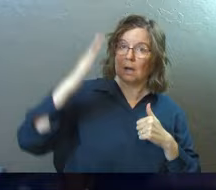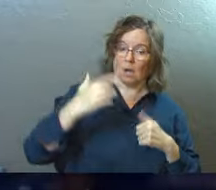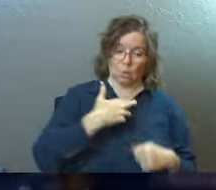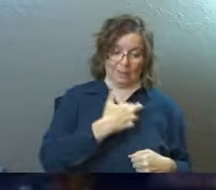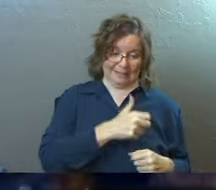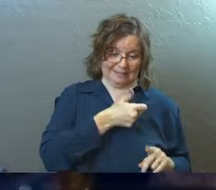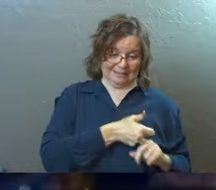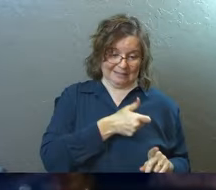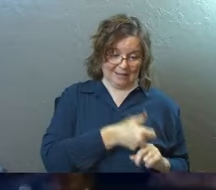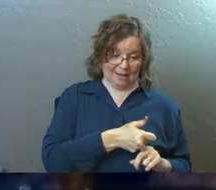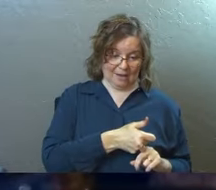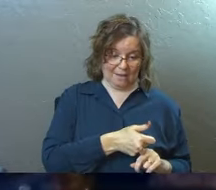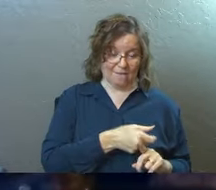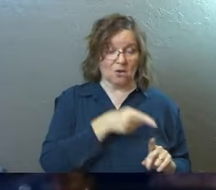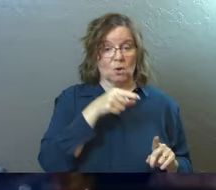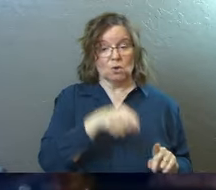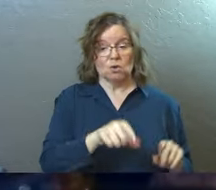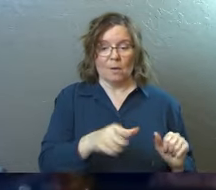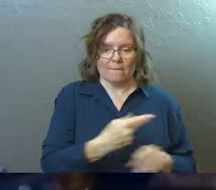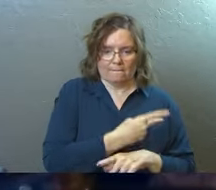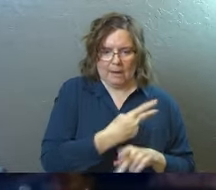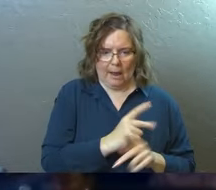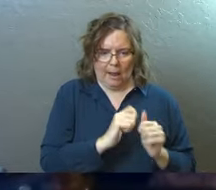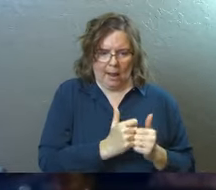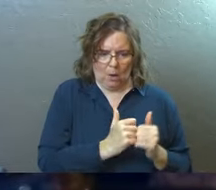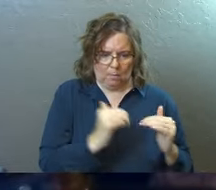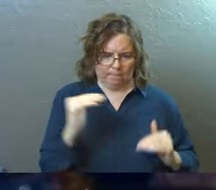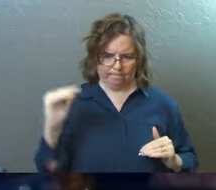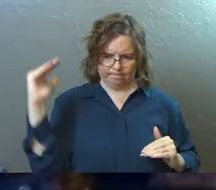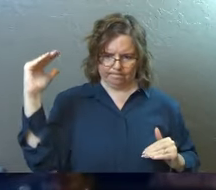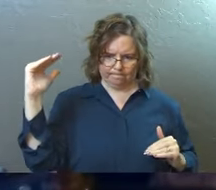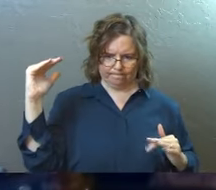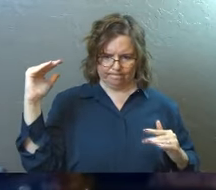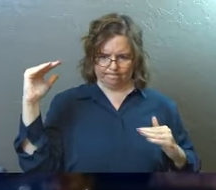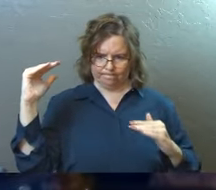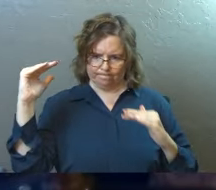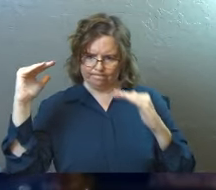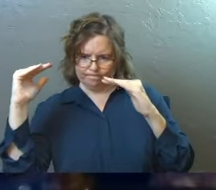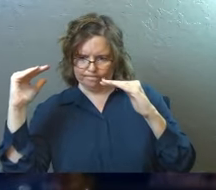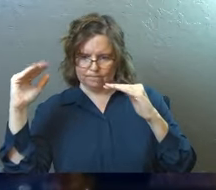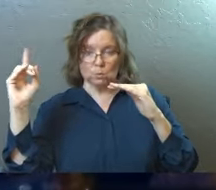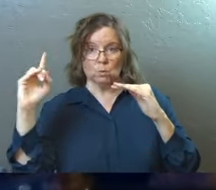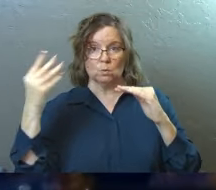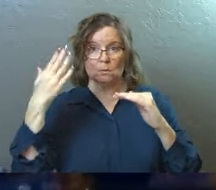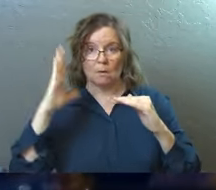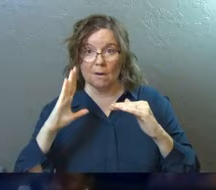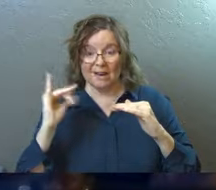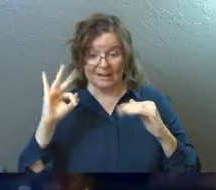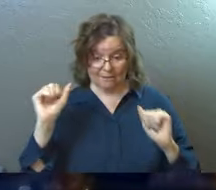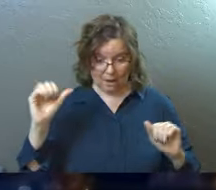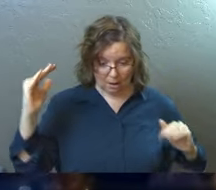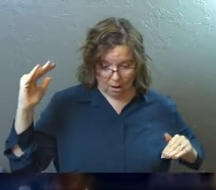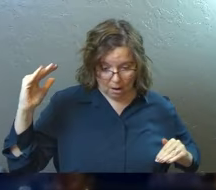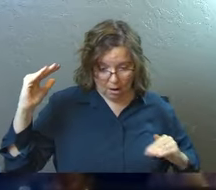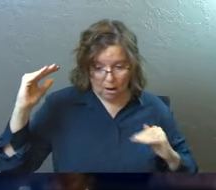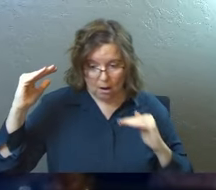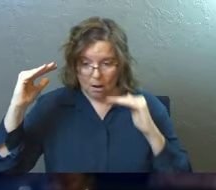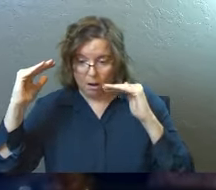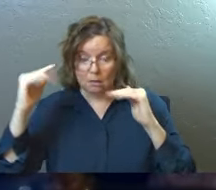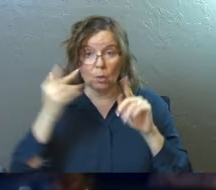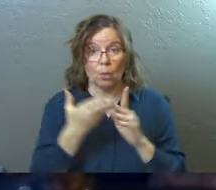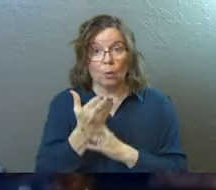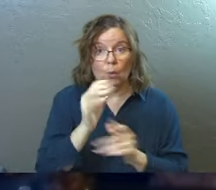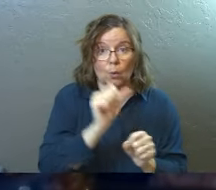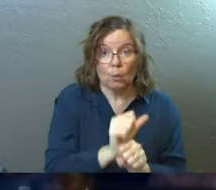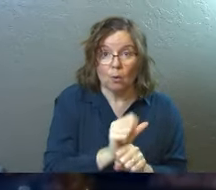religion comes in and says, you've got to figure out a way to elevate yourself to where God is. And if you can elevate yourself through